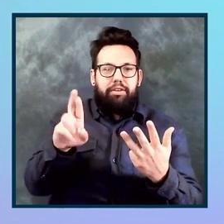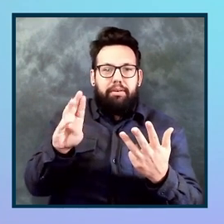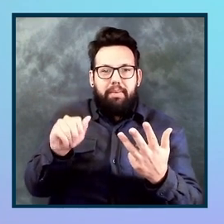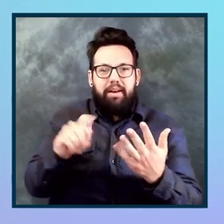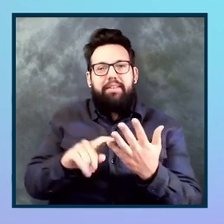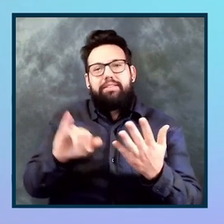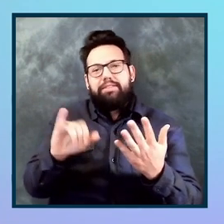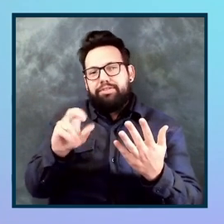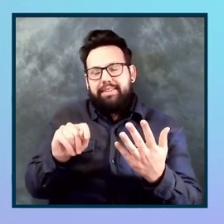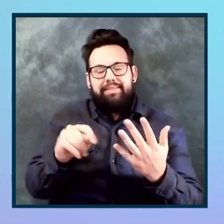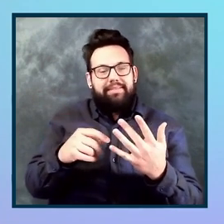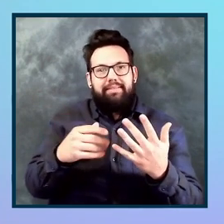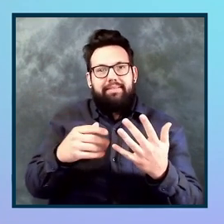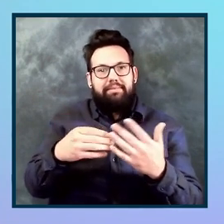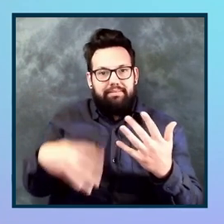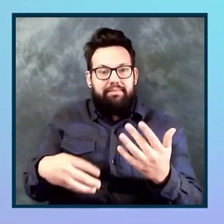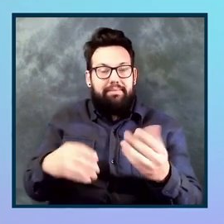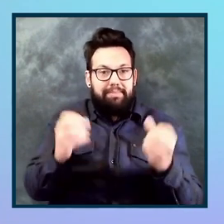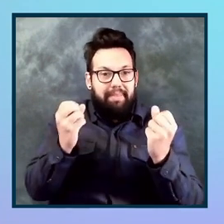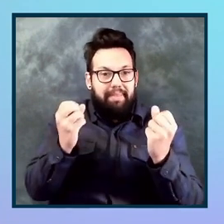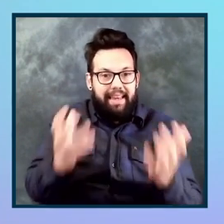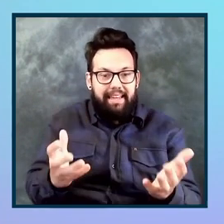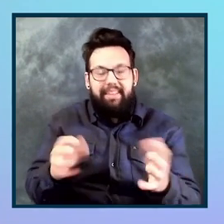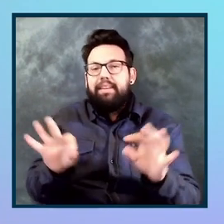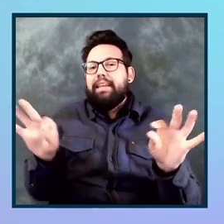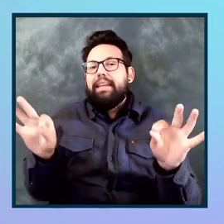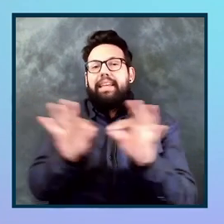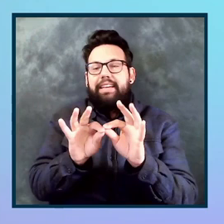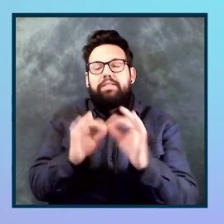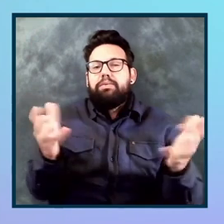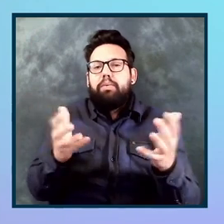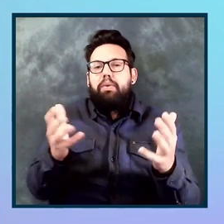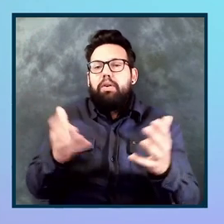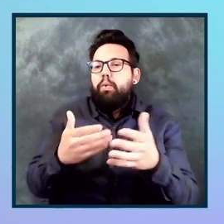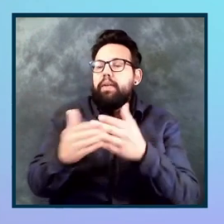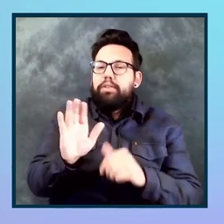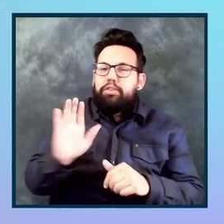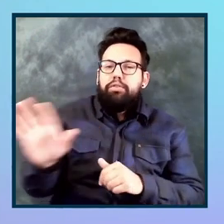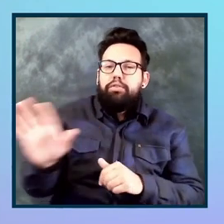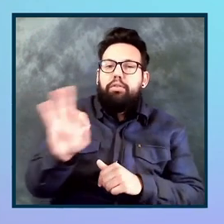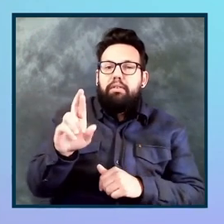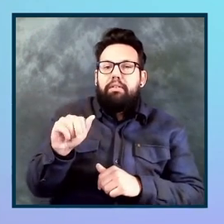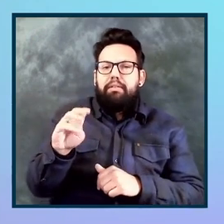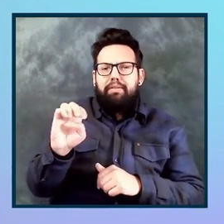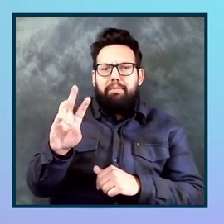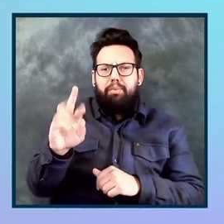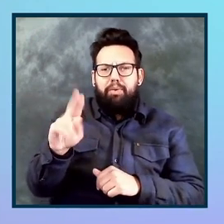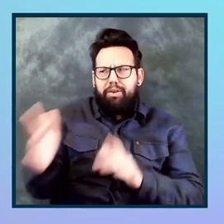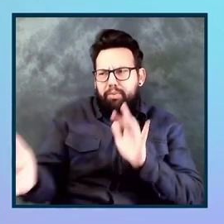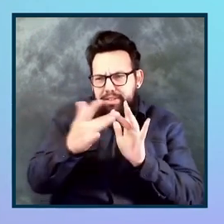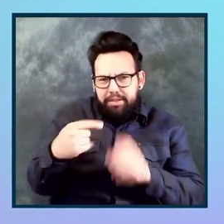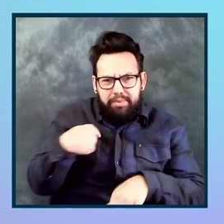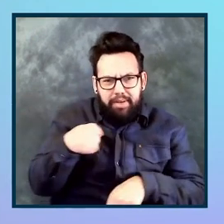them. Right. But the, I think the key is that whatever your framework, uh, talk to us, we're happy to support it. You know,